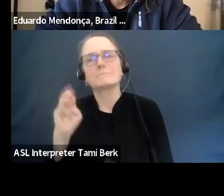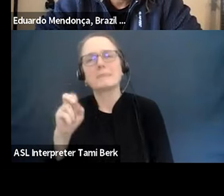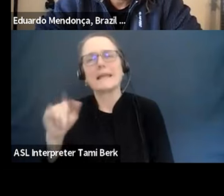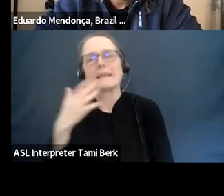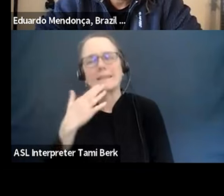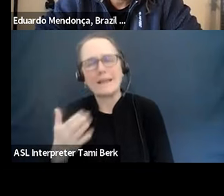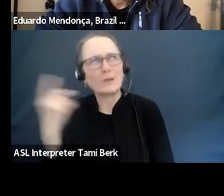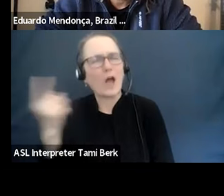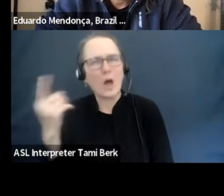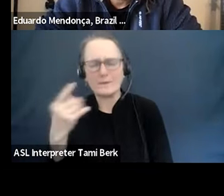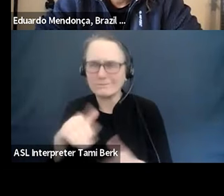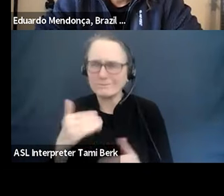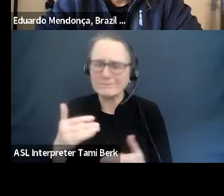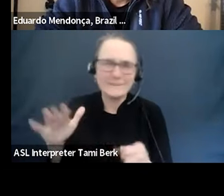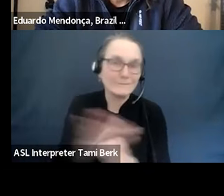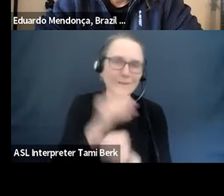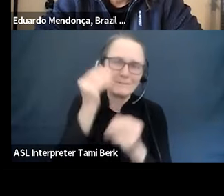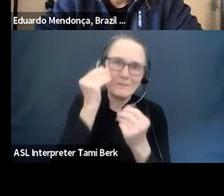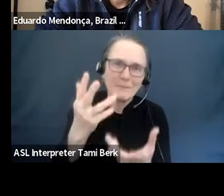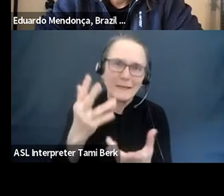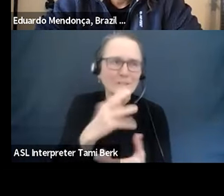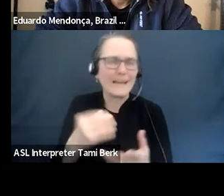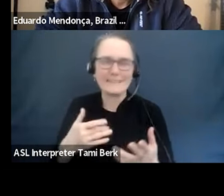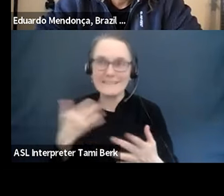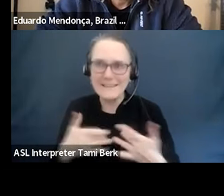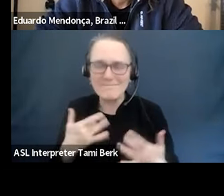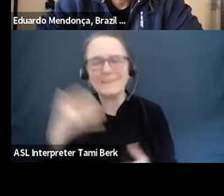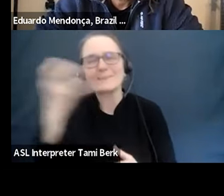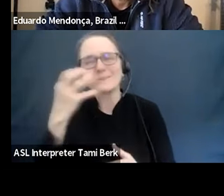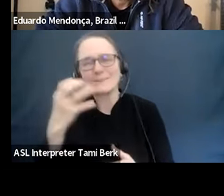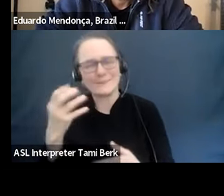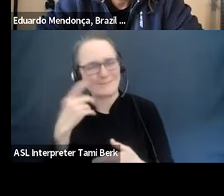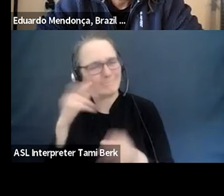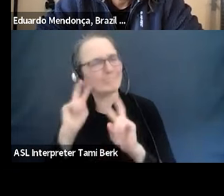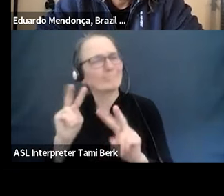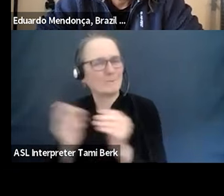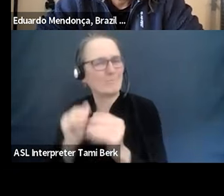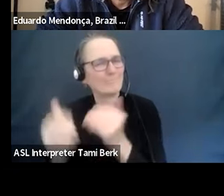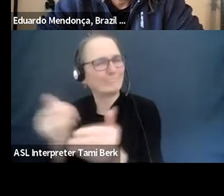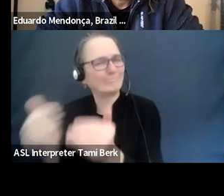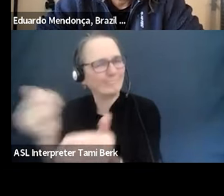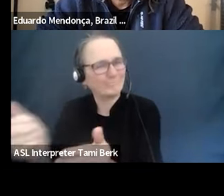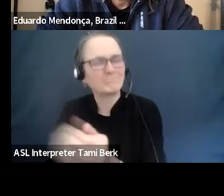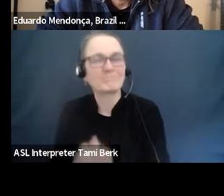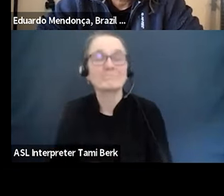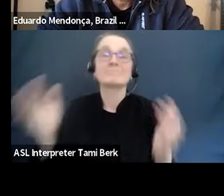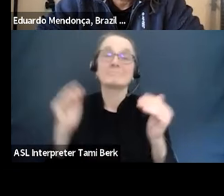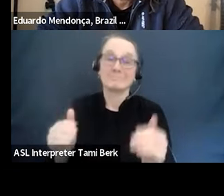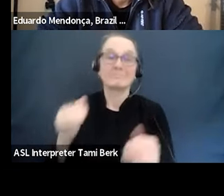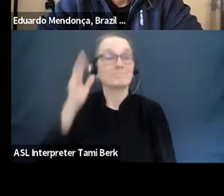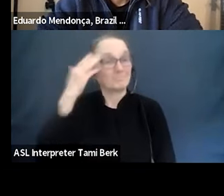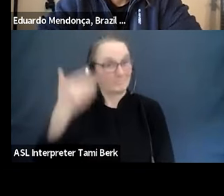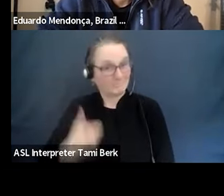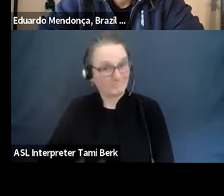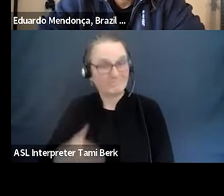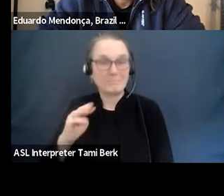us to dig into this advocacy more. For those of you who don't know me, my name is Michael Greer and I'm president and CEO here at Arts Fund. Um,